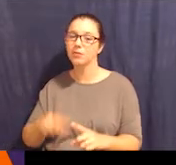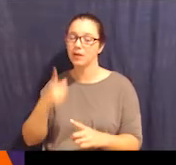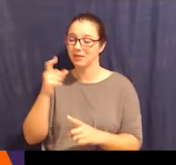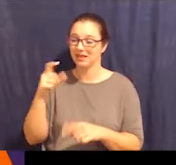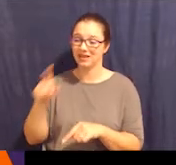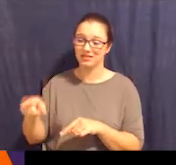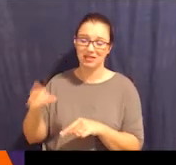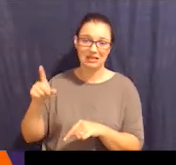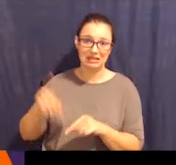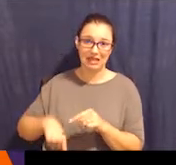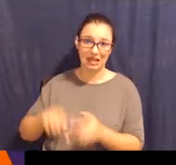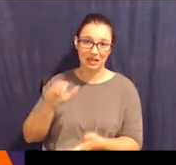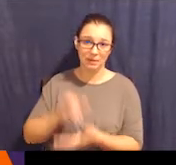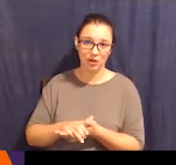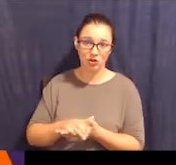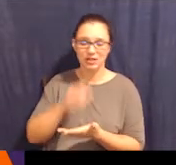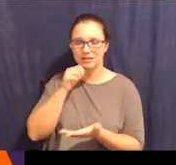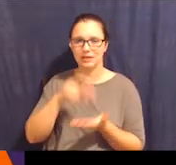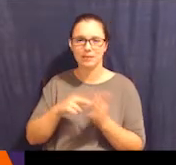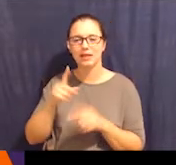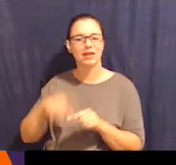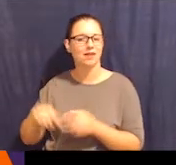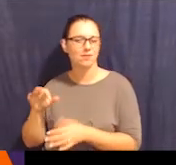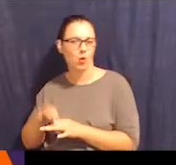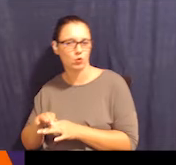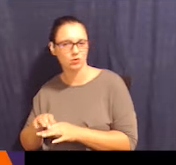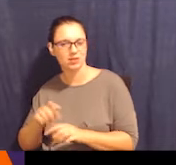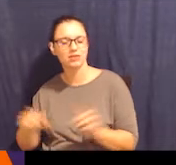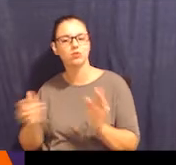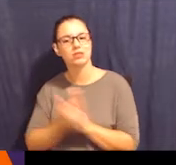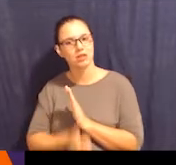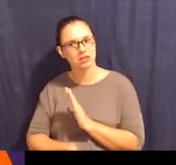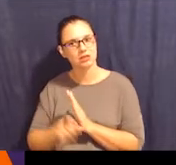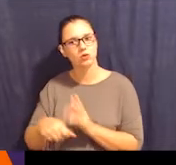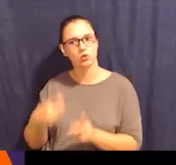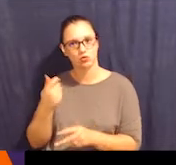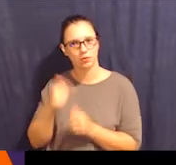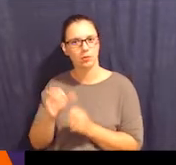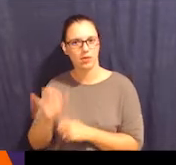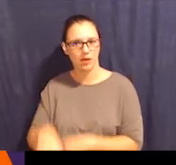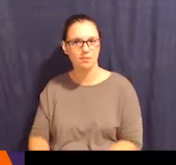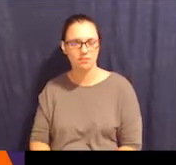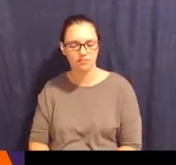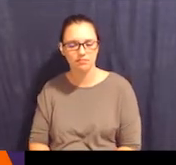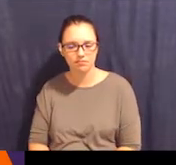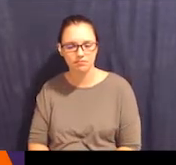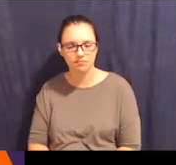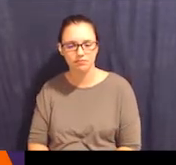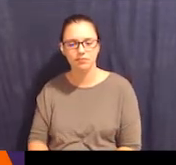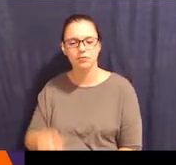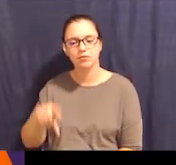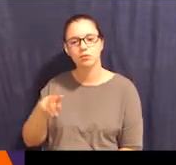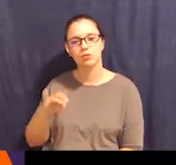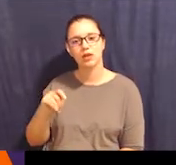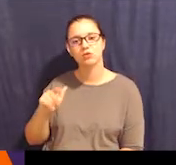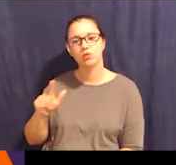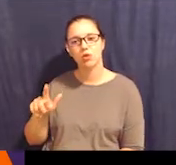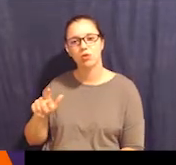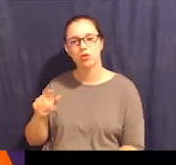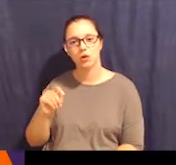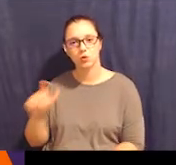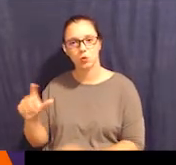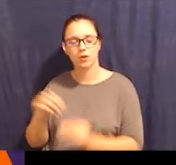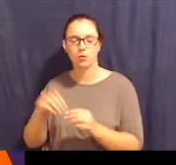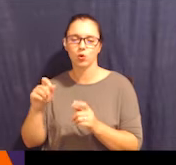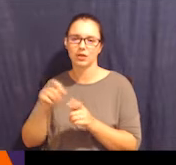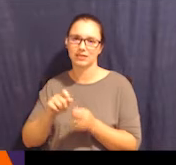you know, just because they can't get married doesn't mean they can't vote. Those are different skills and we need to keep that in mind. So the practical tool is much more